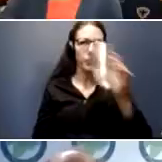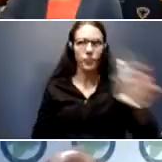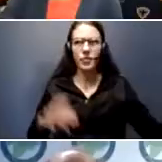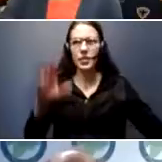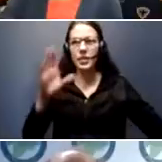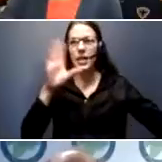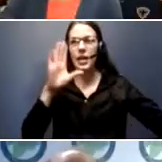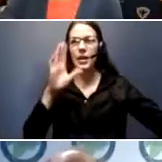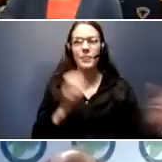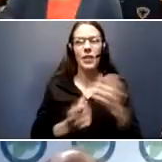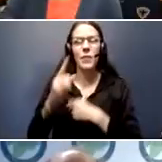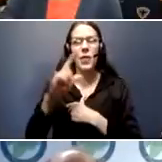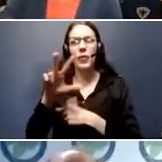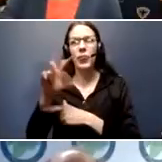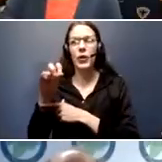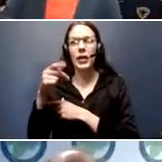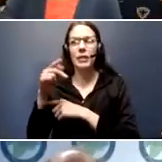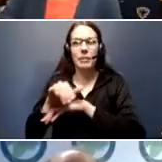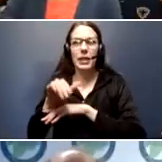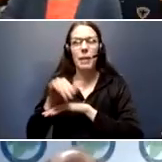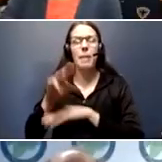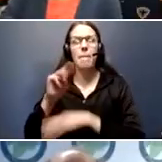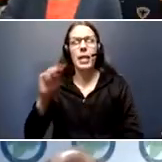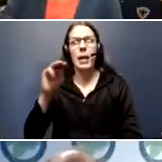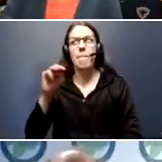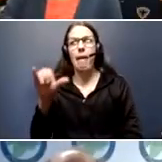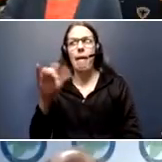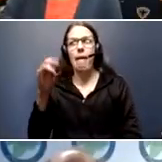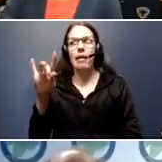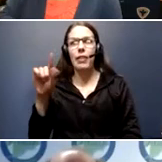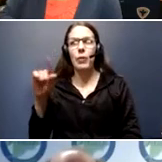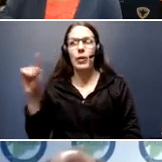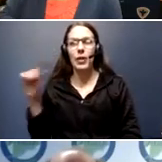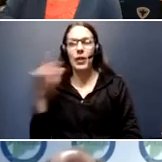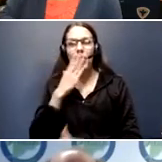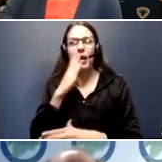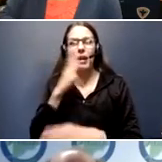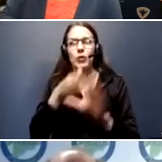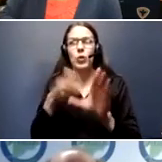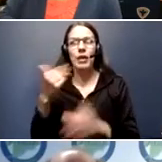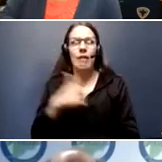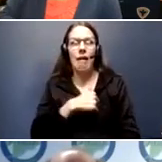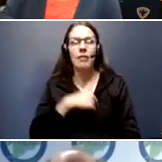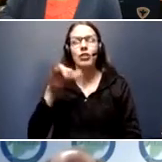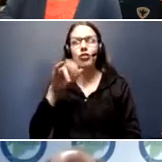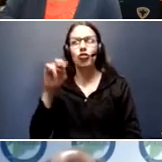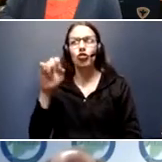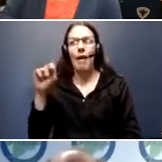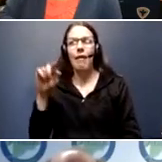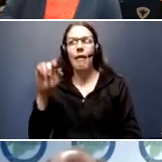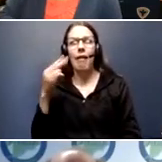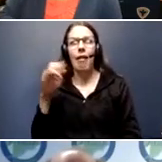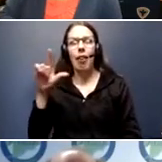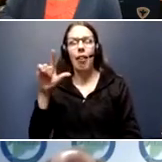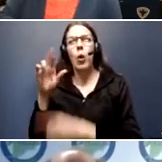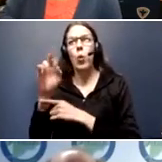30 p.m. on Monday, May 18, 2020. Thank you for joining us. This is Janet Hill with the Rock Island County Health Department. Today